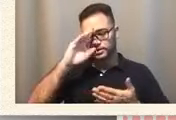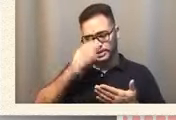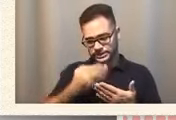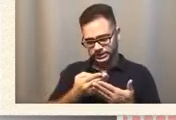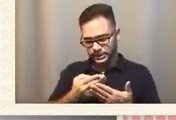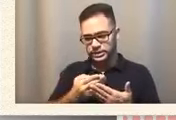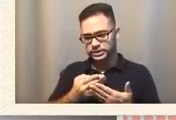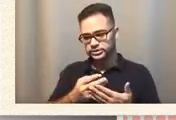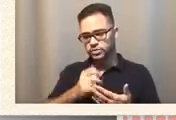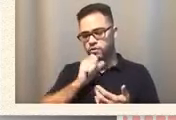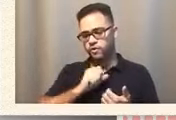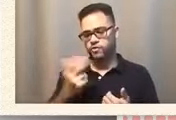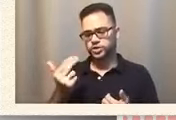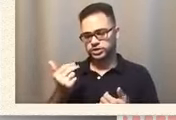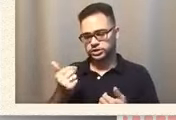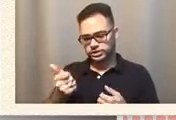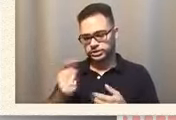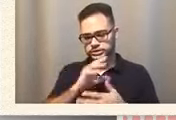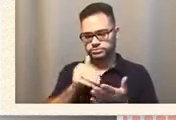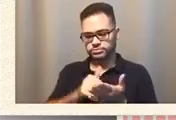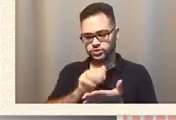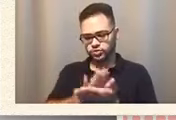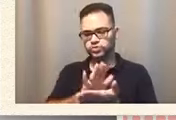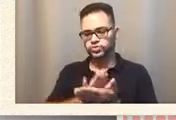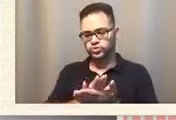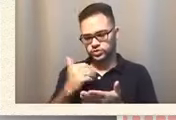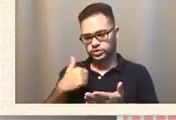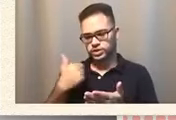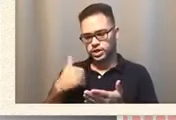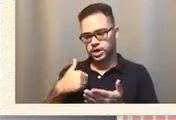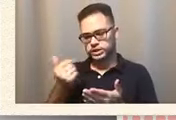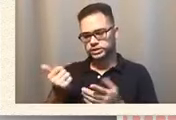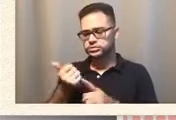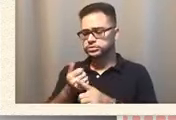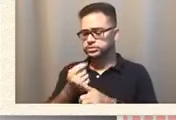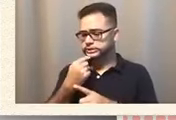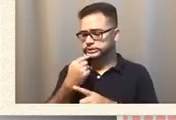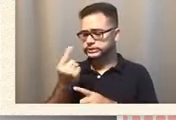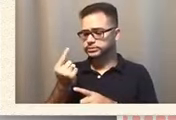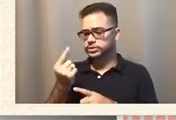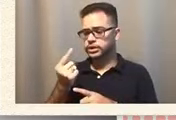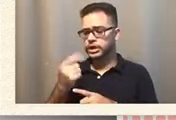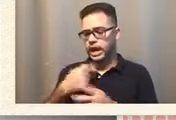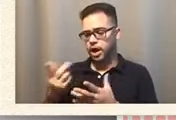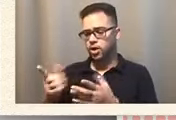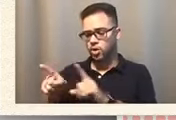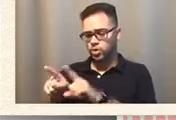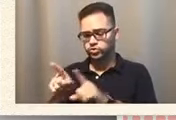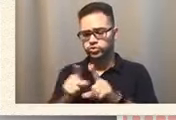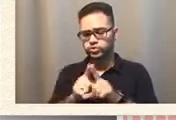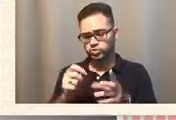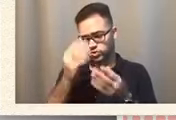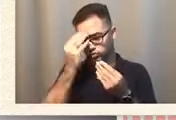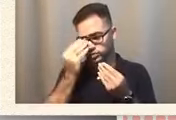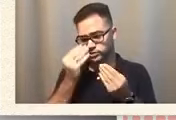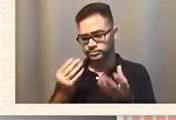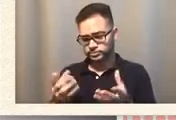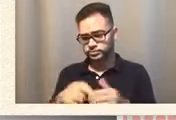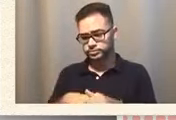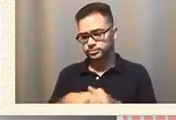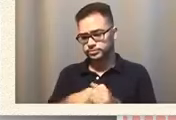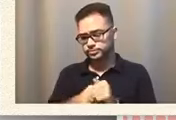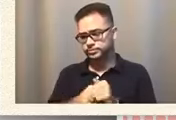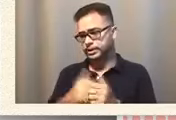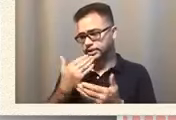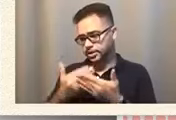year old. He's the middle schooler. the youngest one brought up something that I also wanted to discuss Heidi. Um, thank you for sharing.